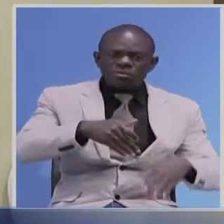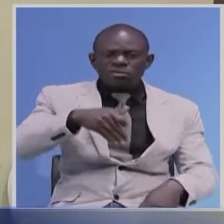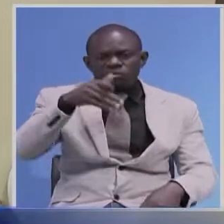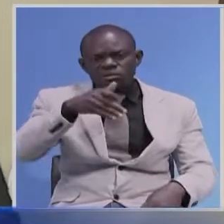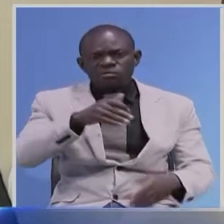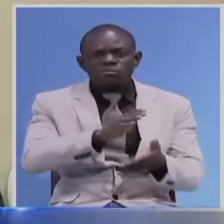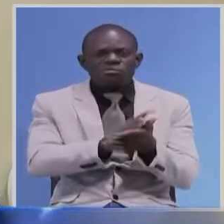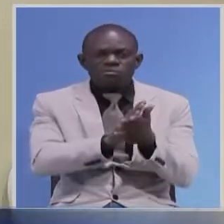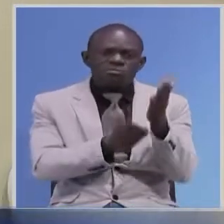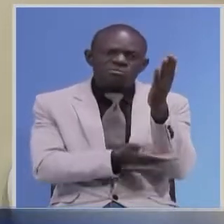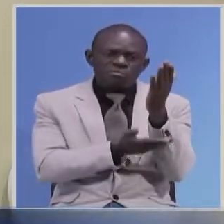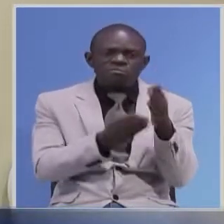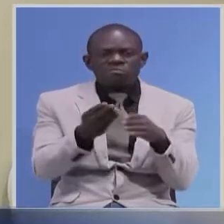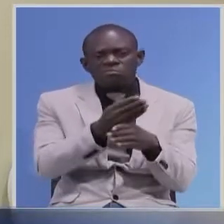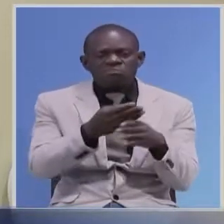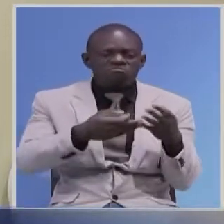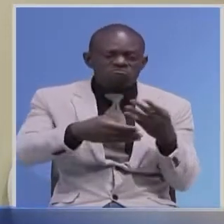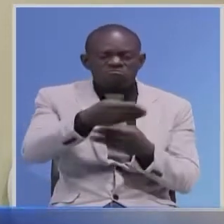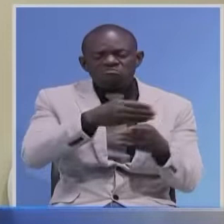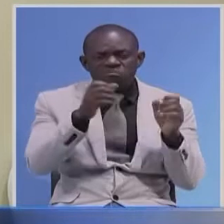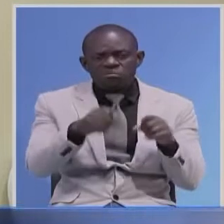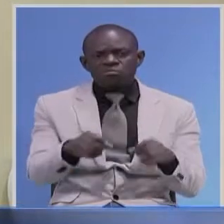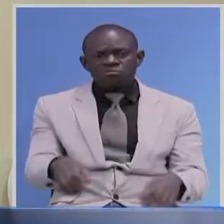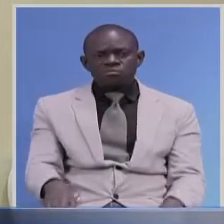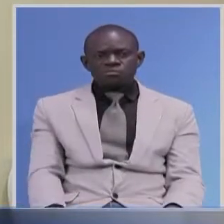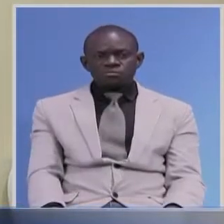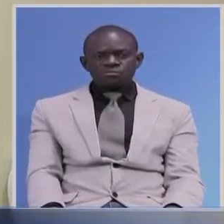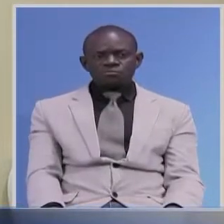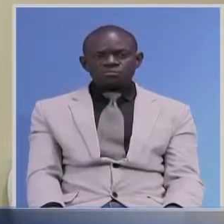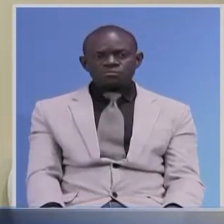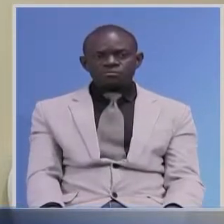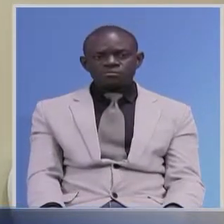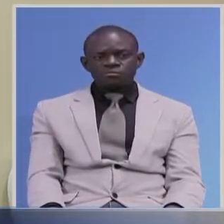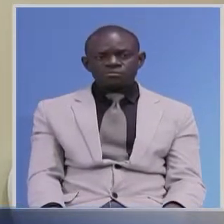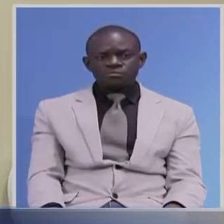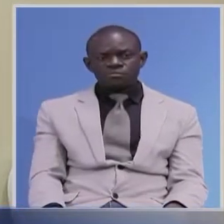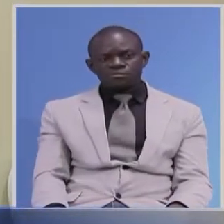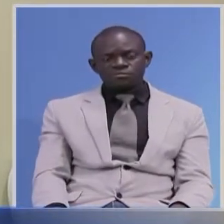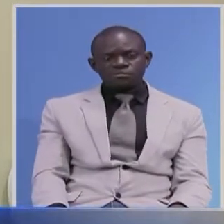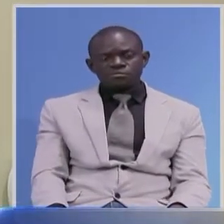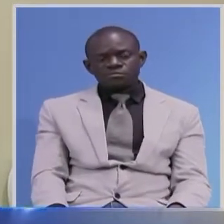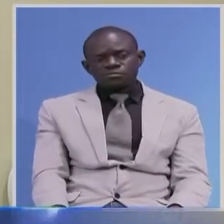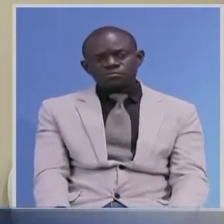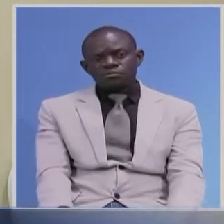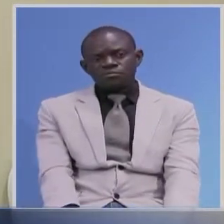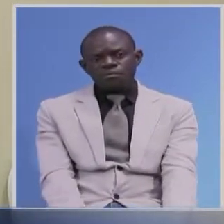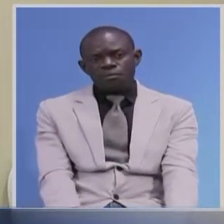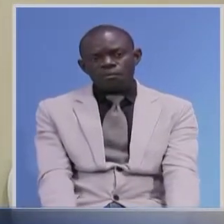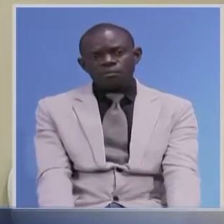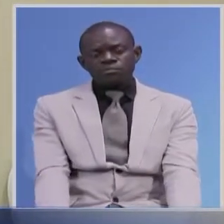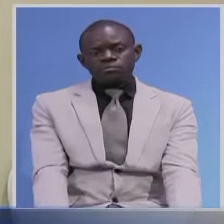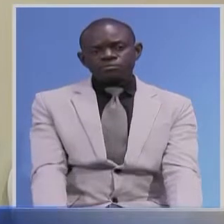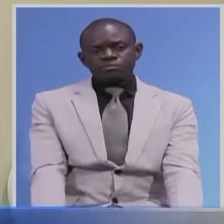The first one, so we have to see what the second one...